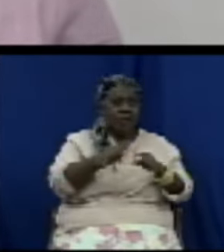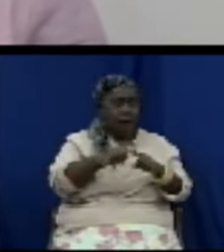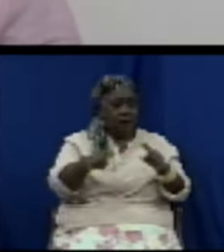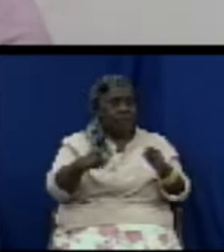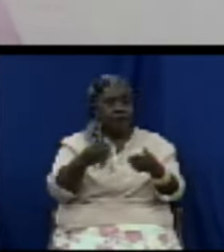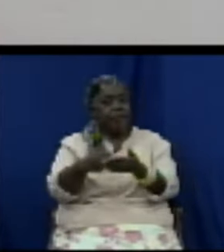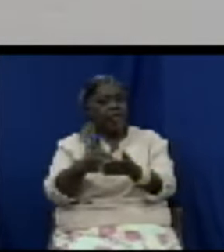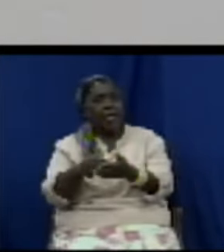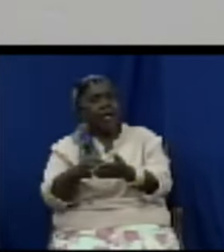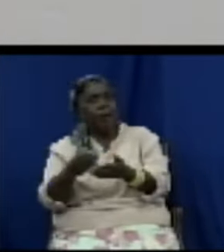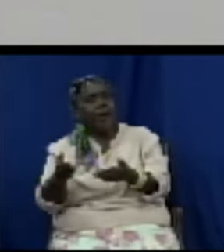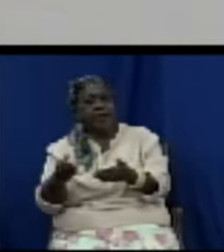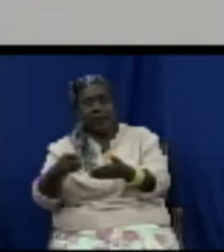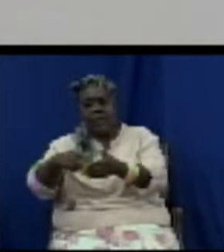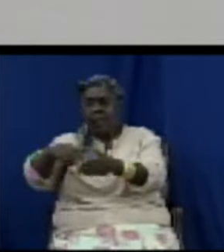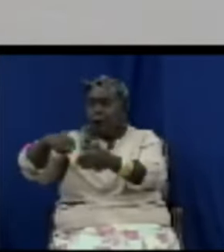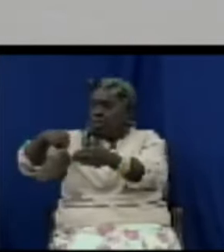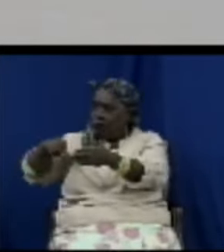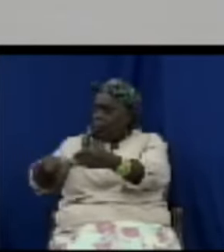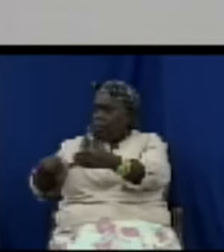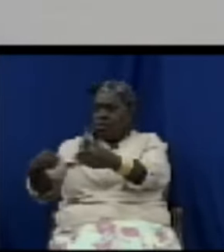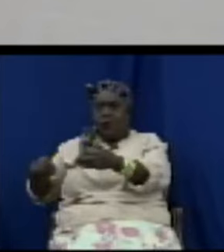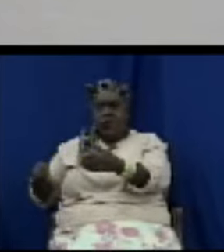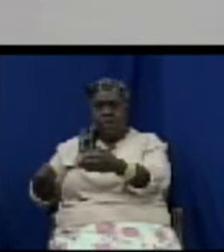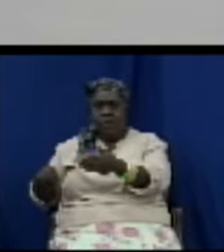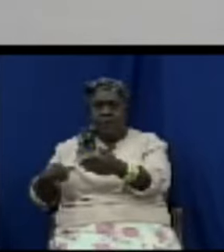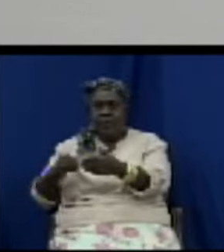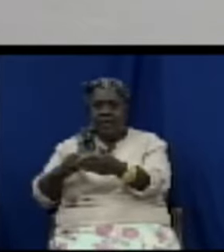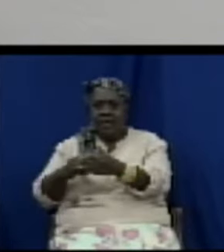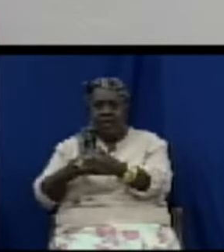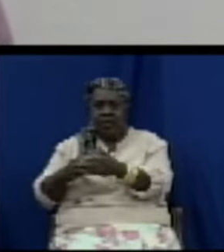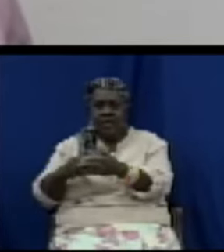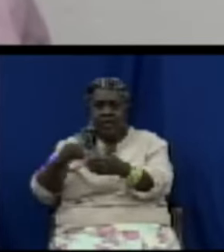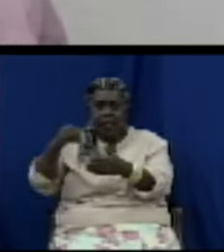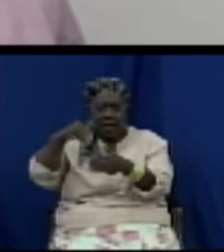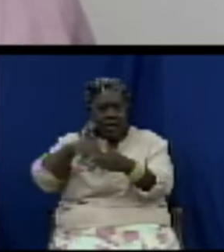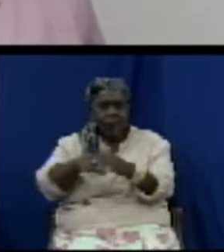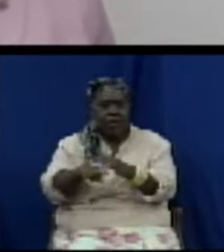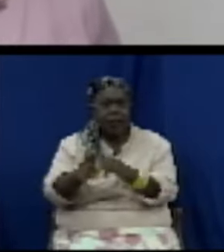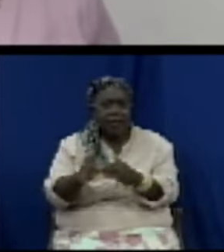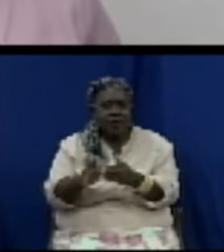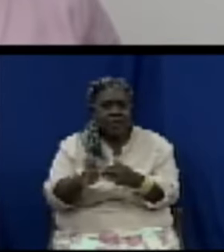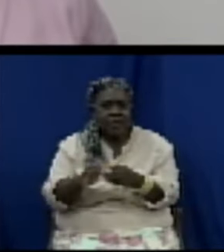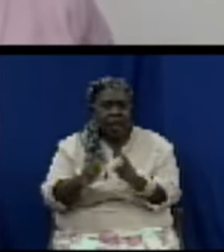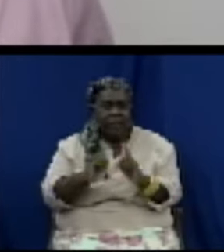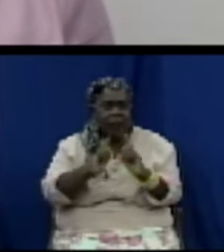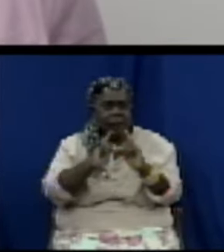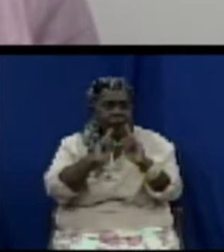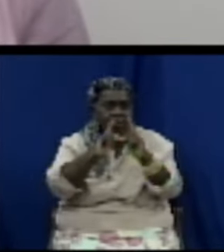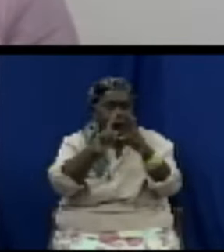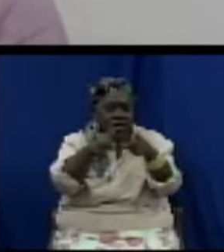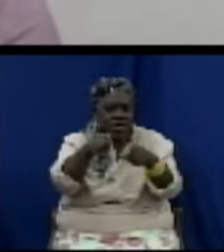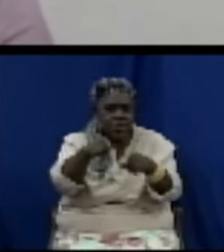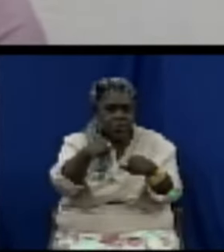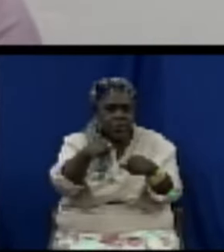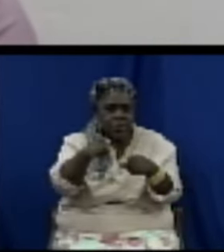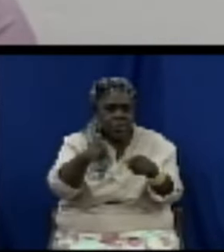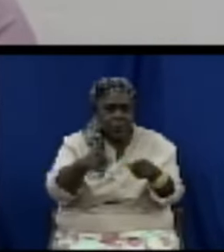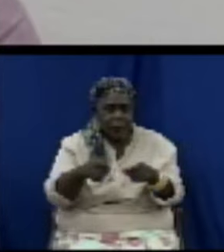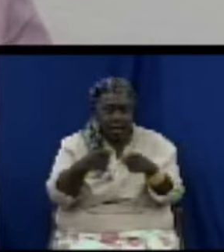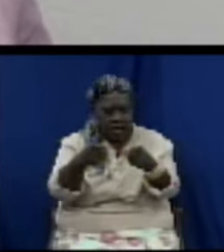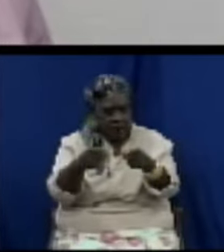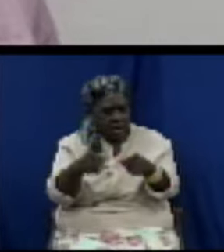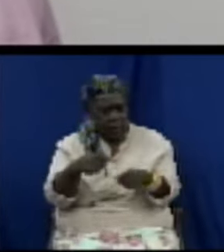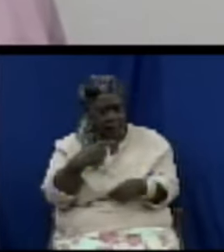something you step out and maybe for some of us you step into a next door and you see for like $5 cheaper and you want to go back and get your money oh you change your mind